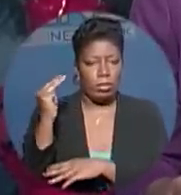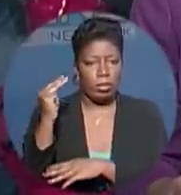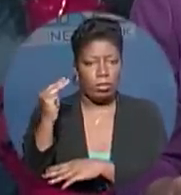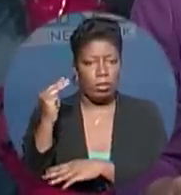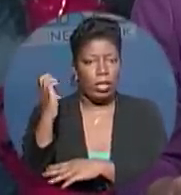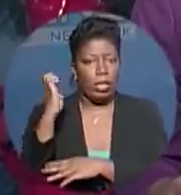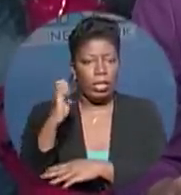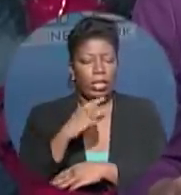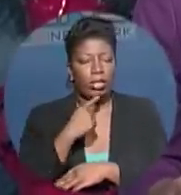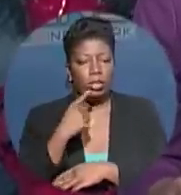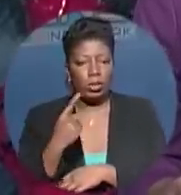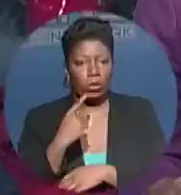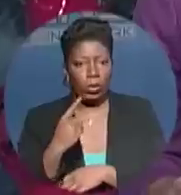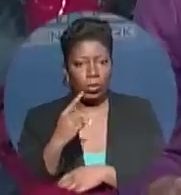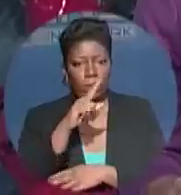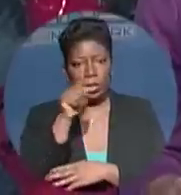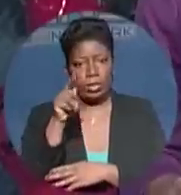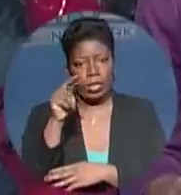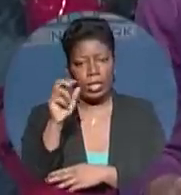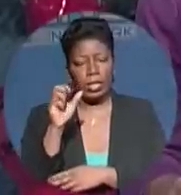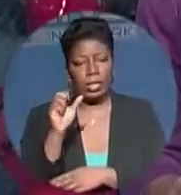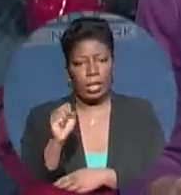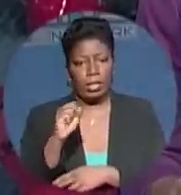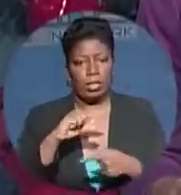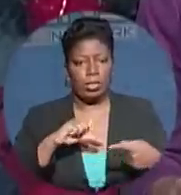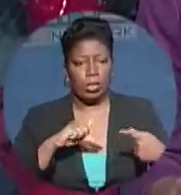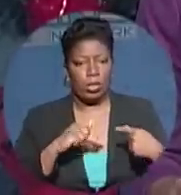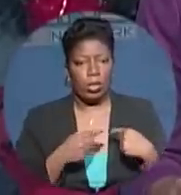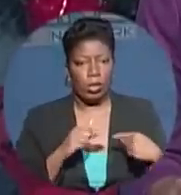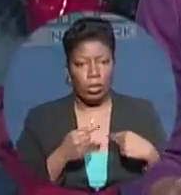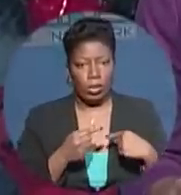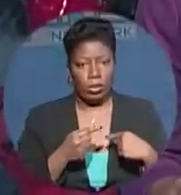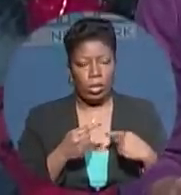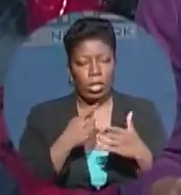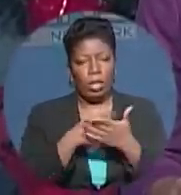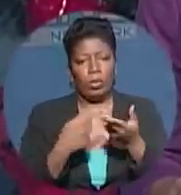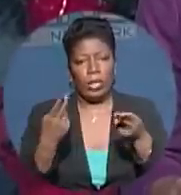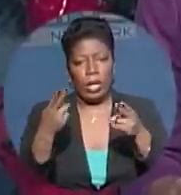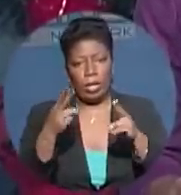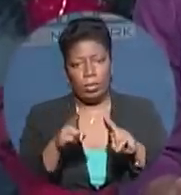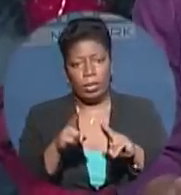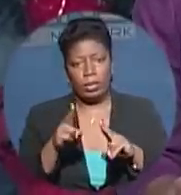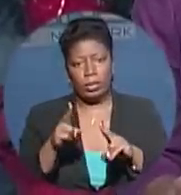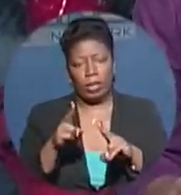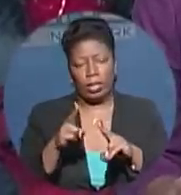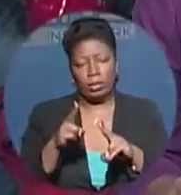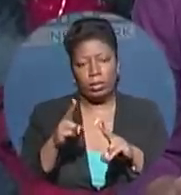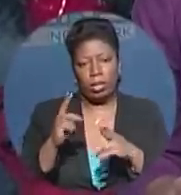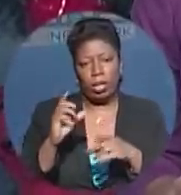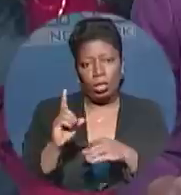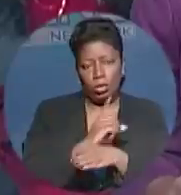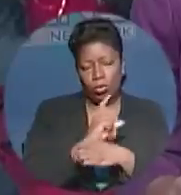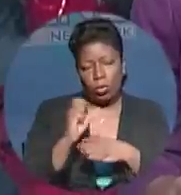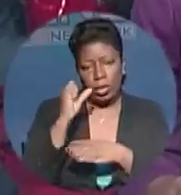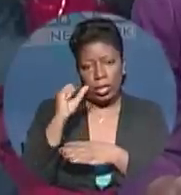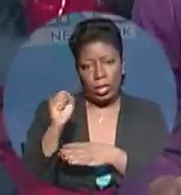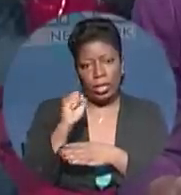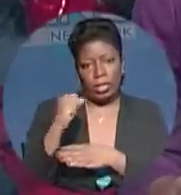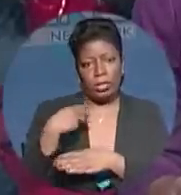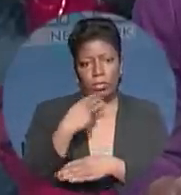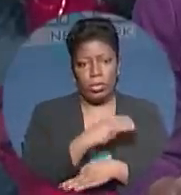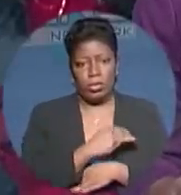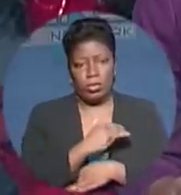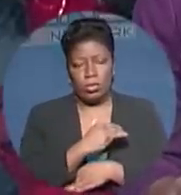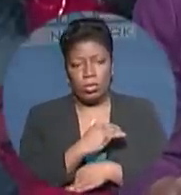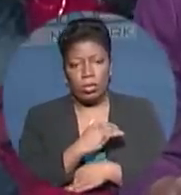today that he's hurt by the turn of events which abruptly ended his career in government and cordial relations with the Prime Minister, but that he